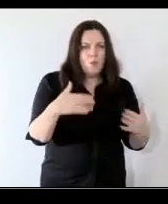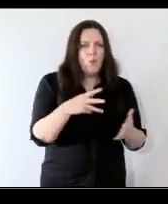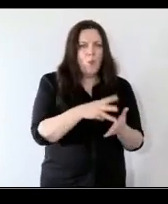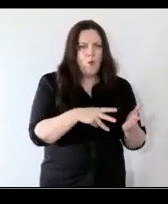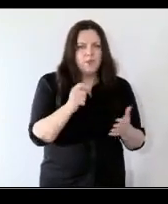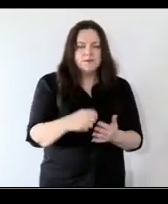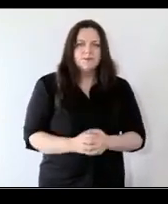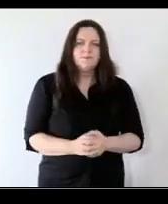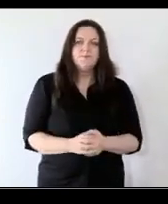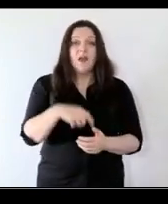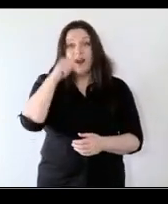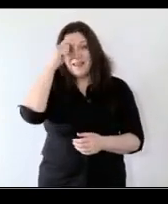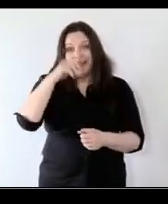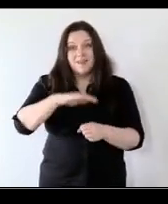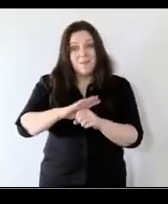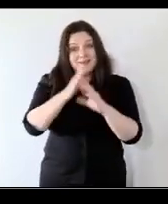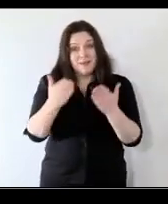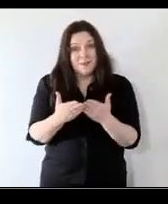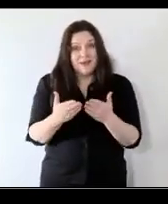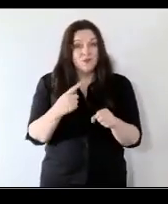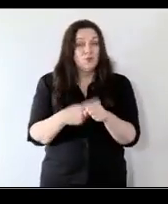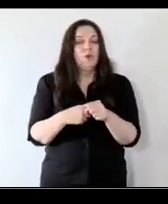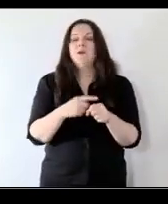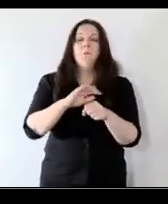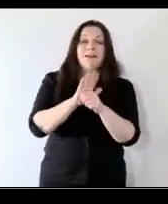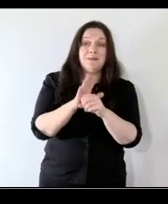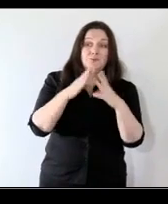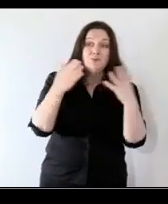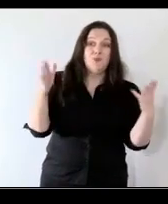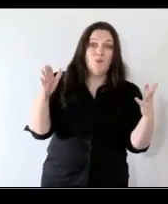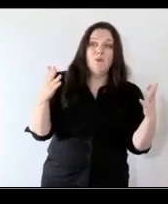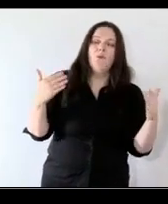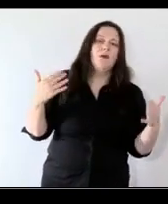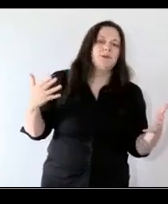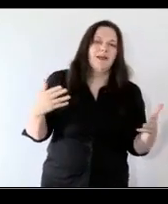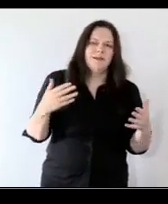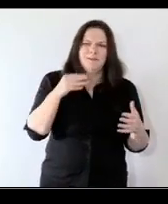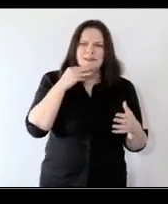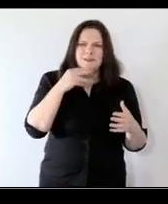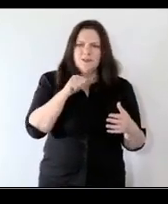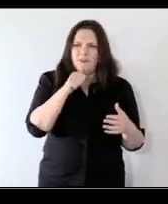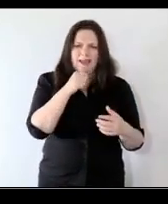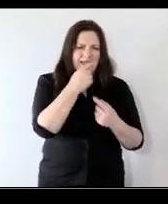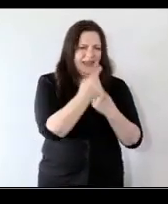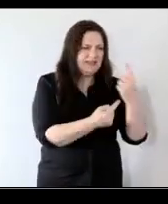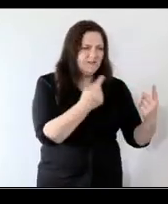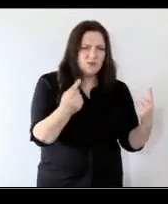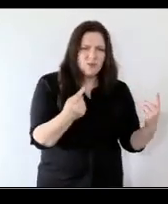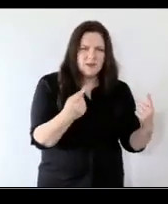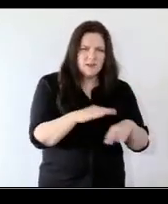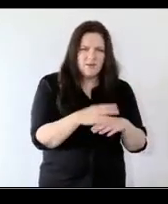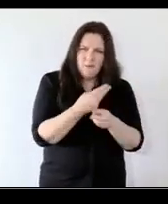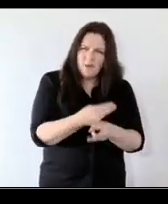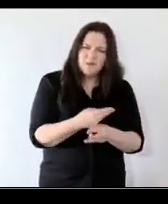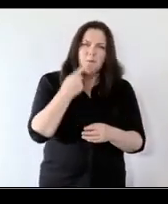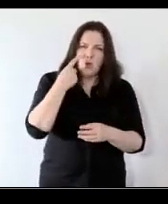so i think the pandemic will show us again that if we are to get away from kind of the individualizing of poverty